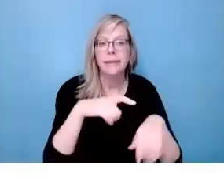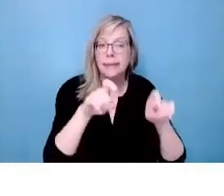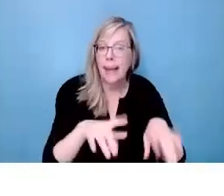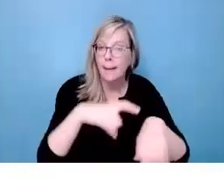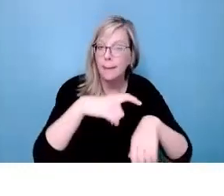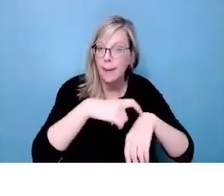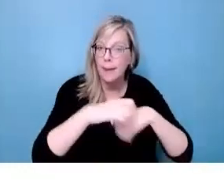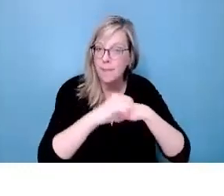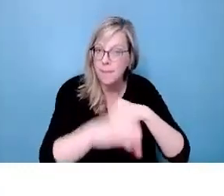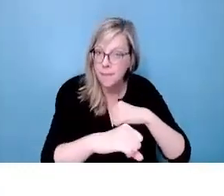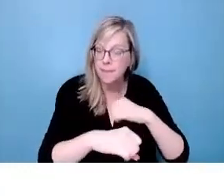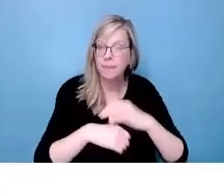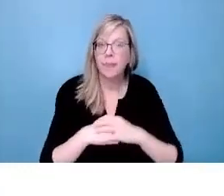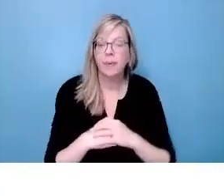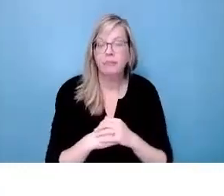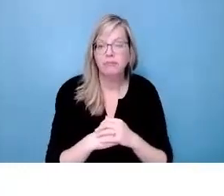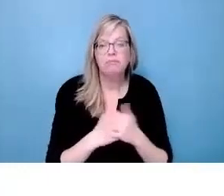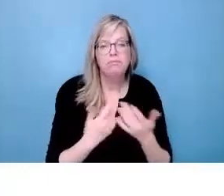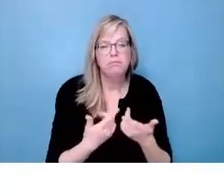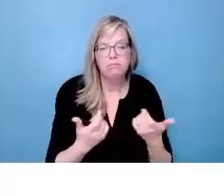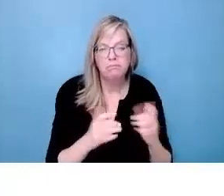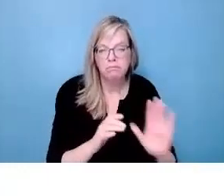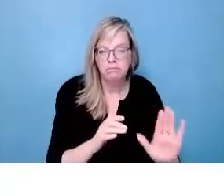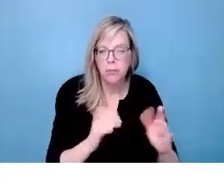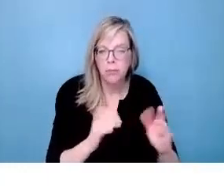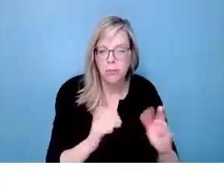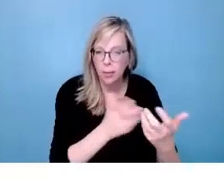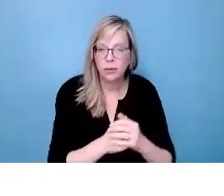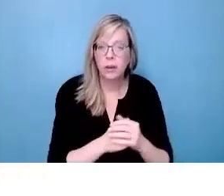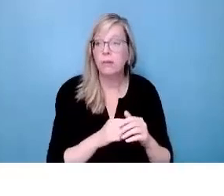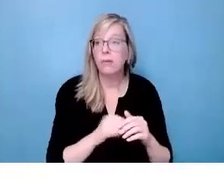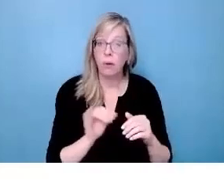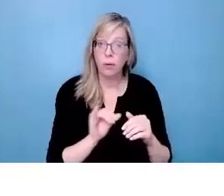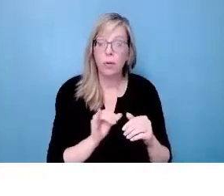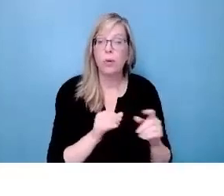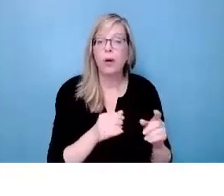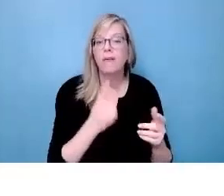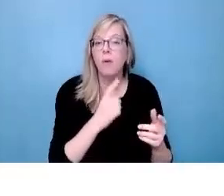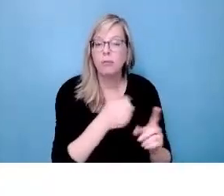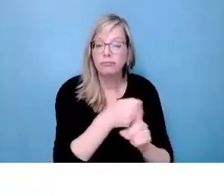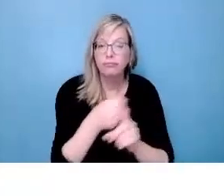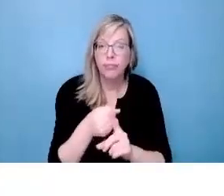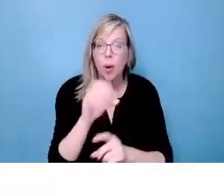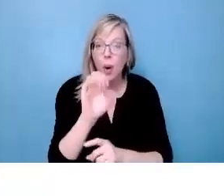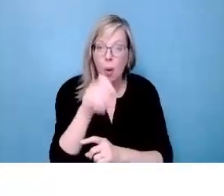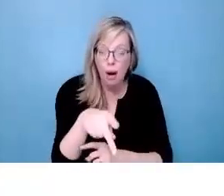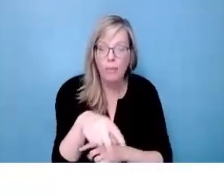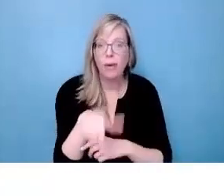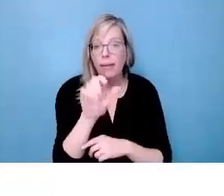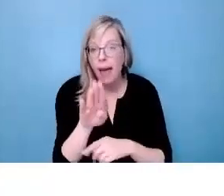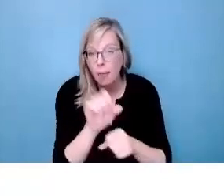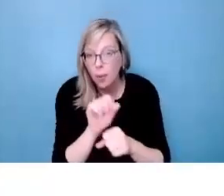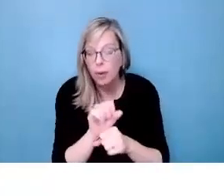course. So things like extra time on exams, stuff like that. Also accommodations around co-op